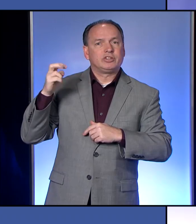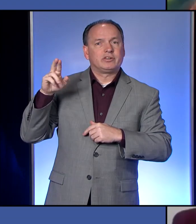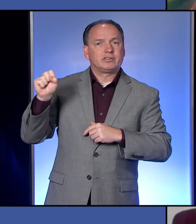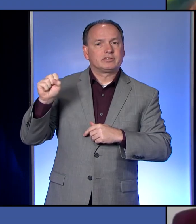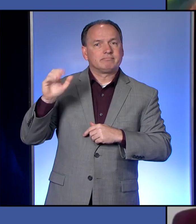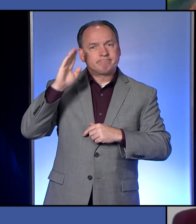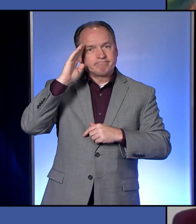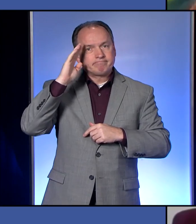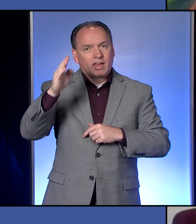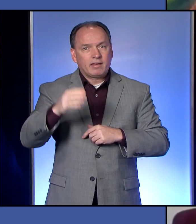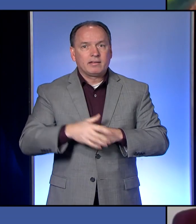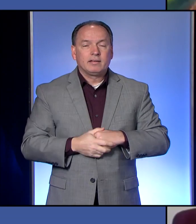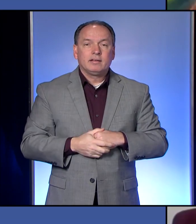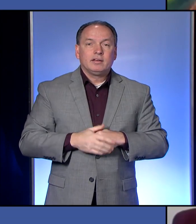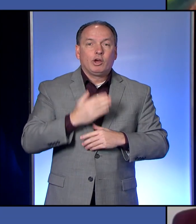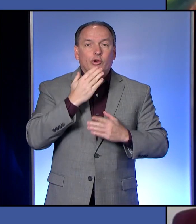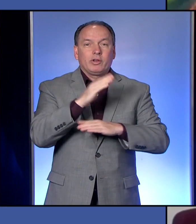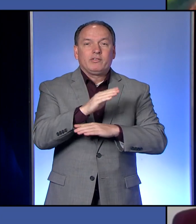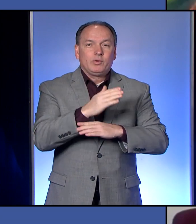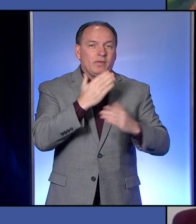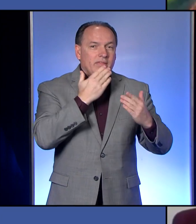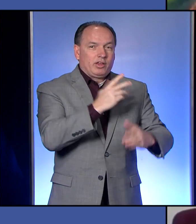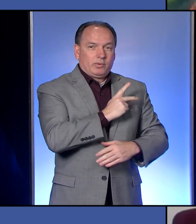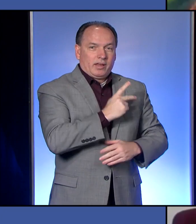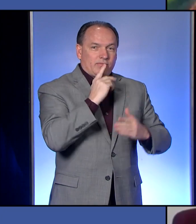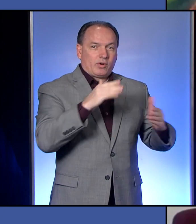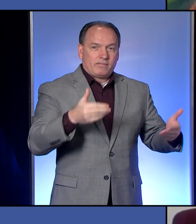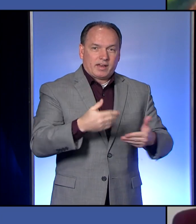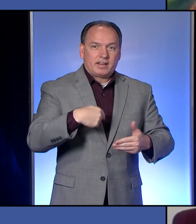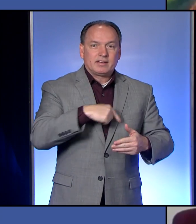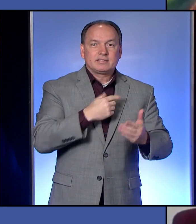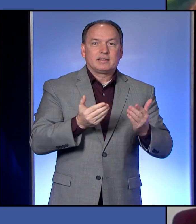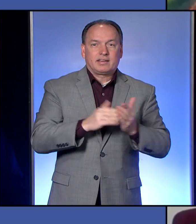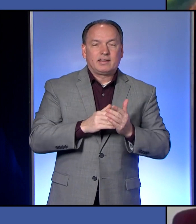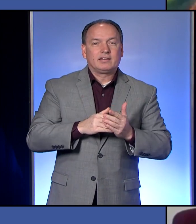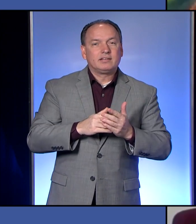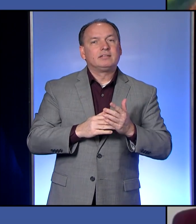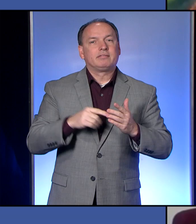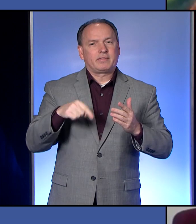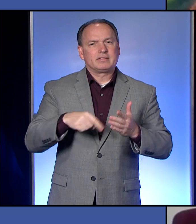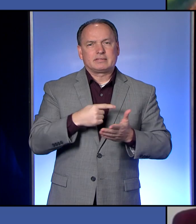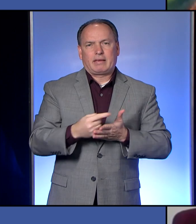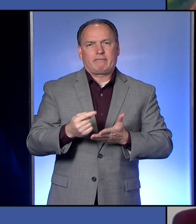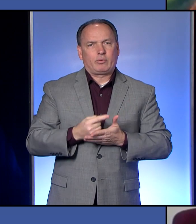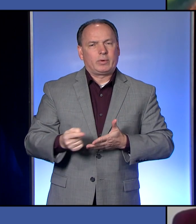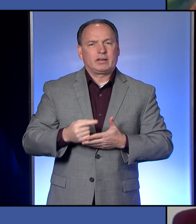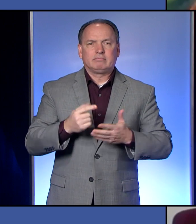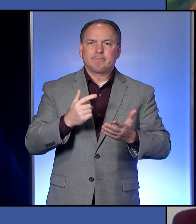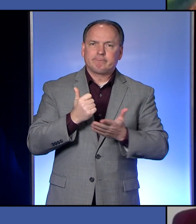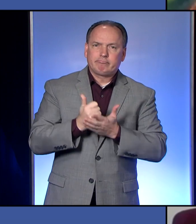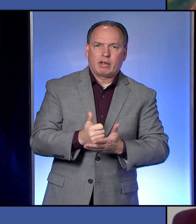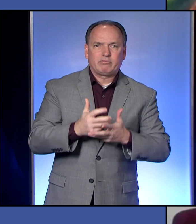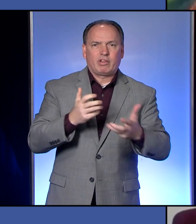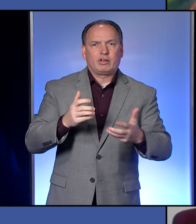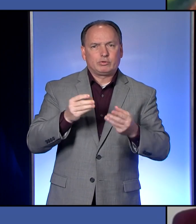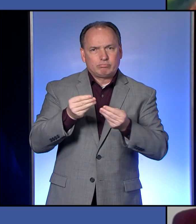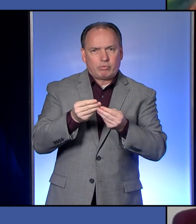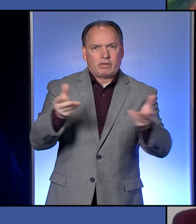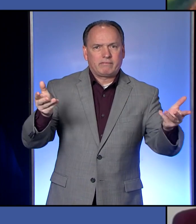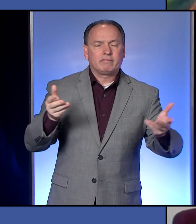Hi, everyone. Good afternoon. Kathy, thank you for inviting us once again. We find this very helpful to brief the Erie community.